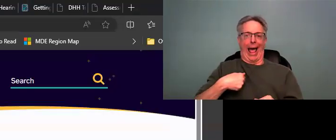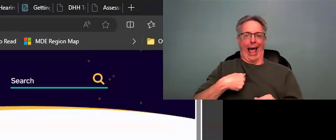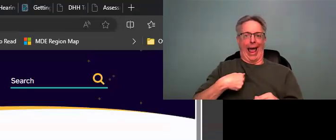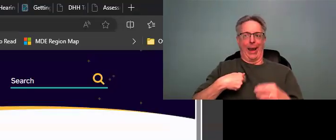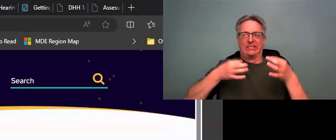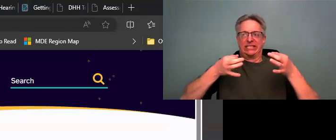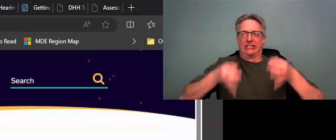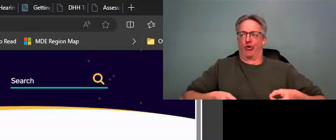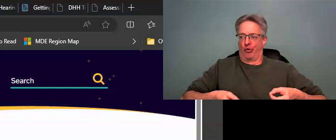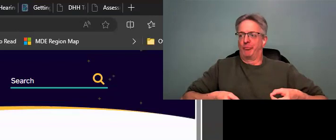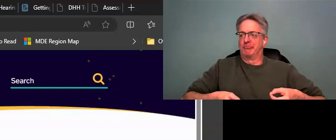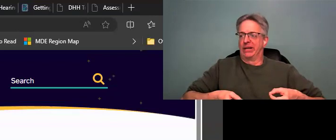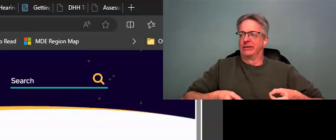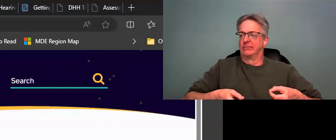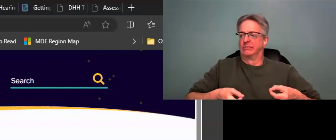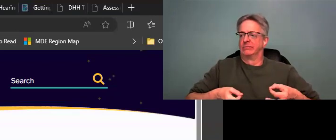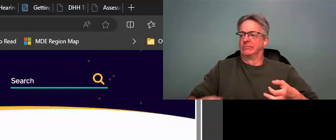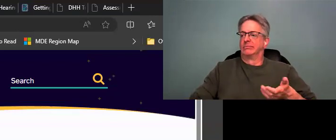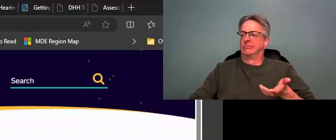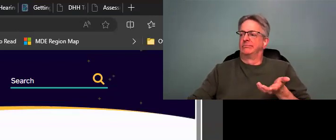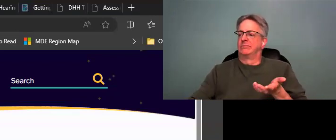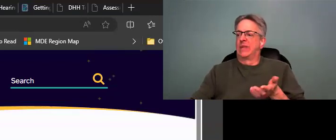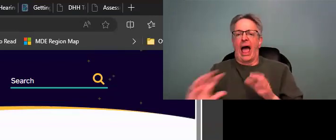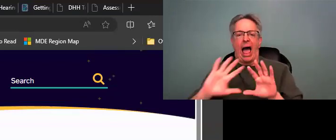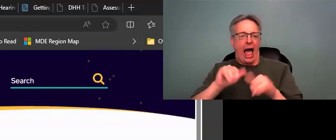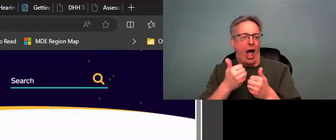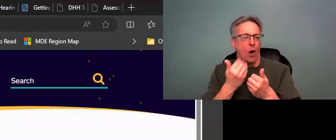And this is a website called I'm Determined.